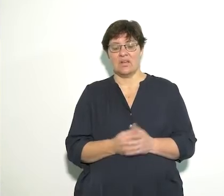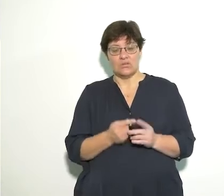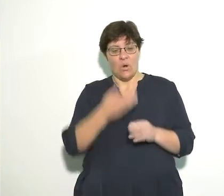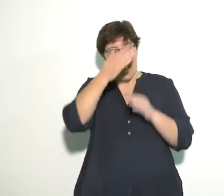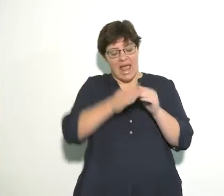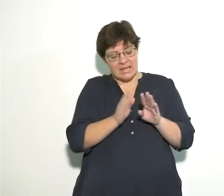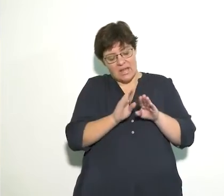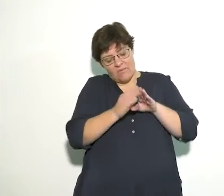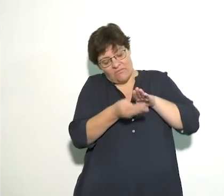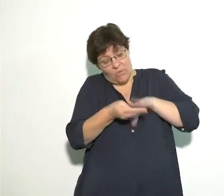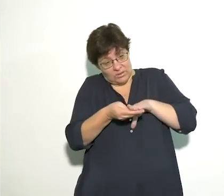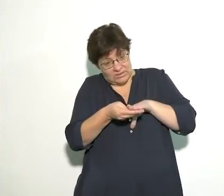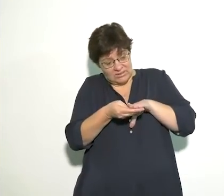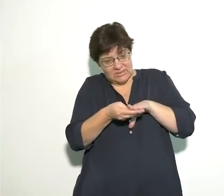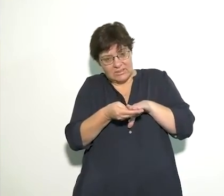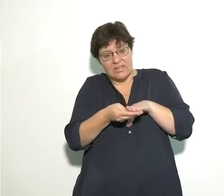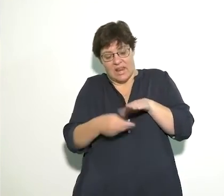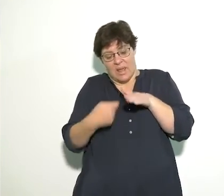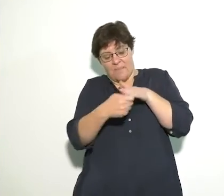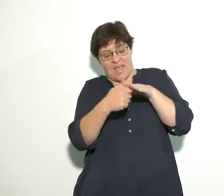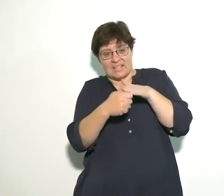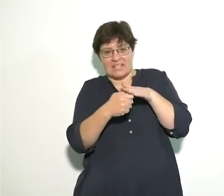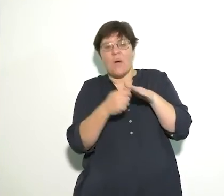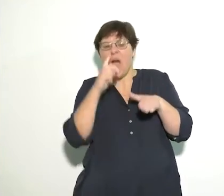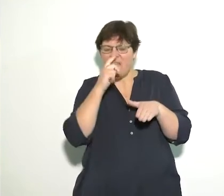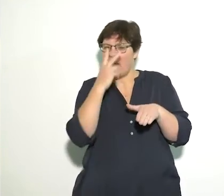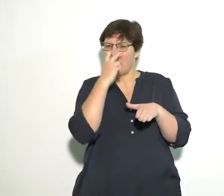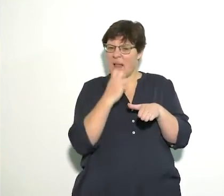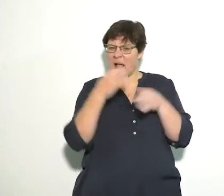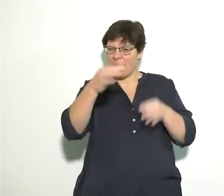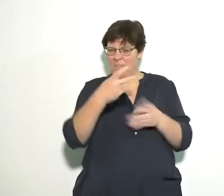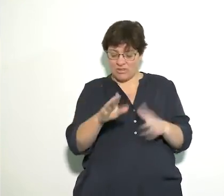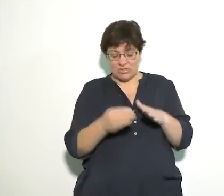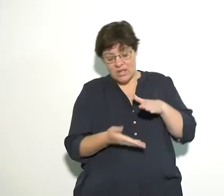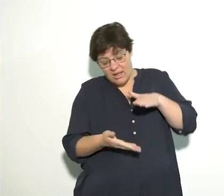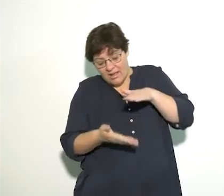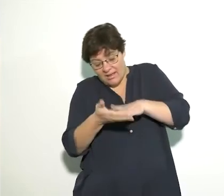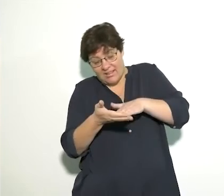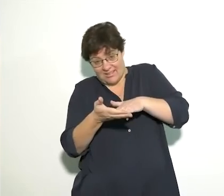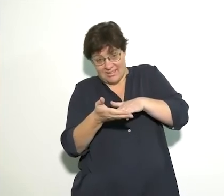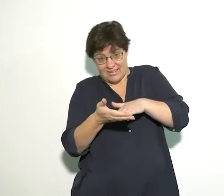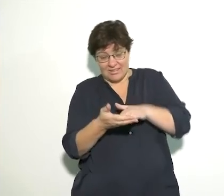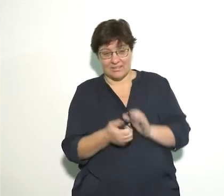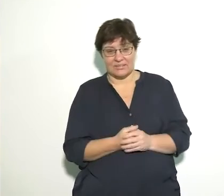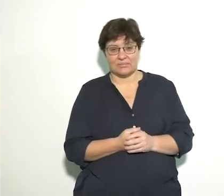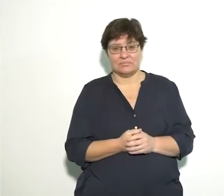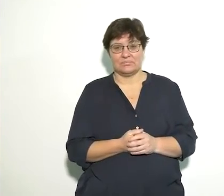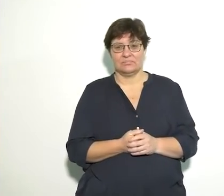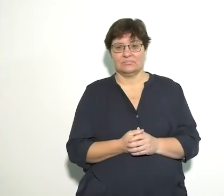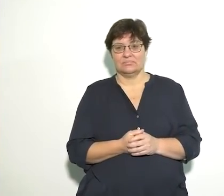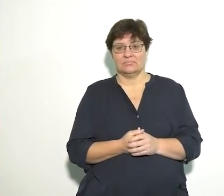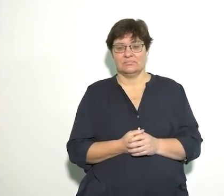it a bit at the end and paste it inside the black paper like this inside your